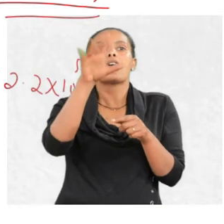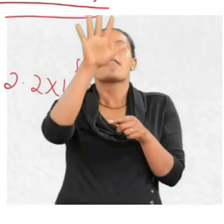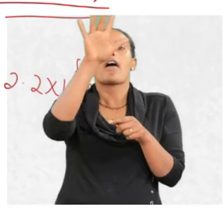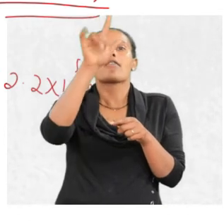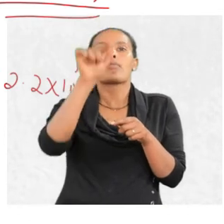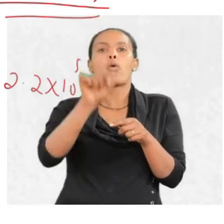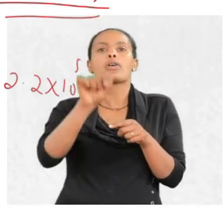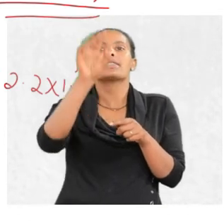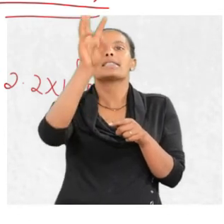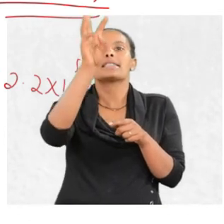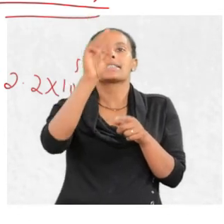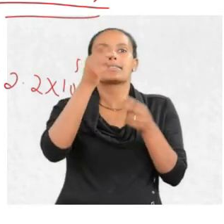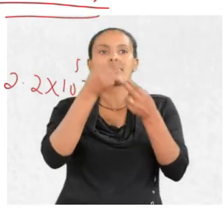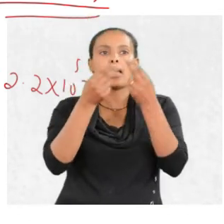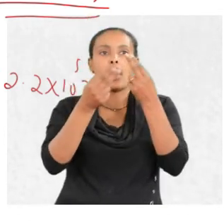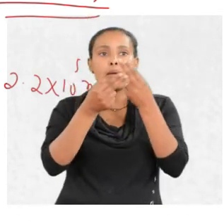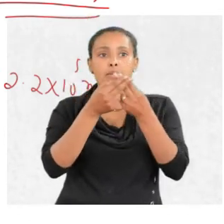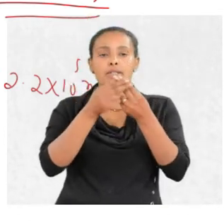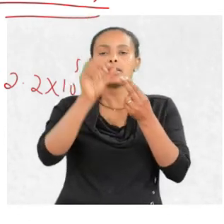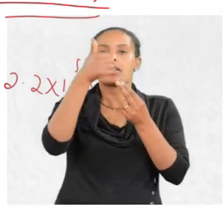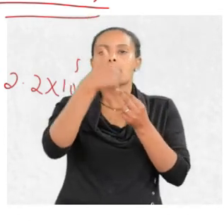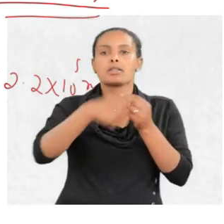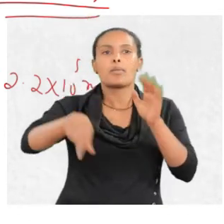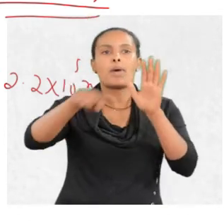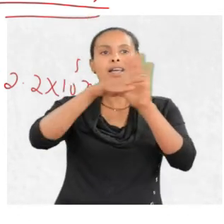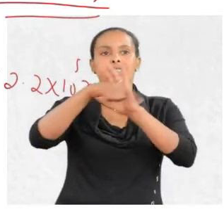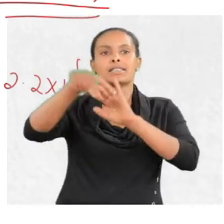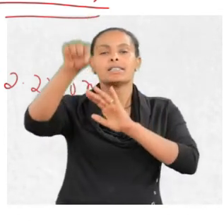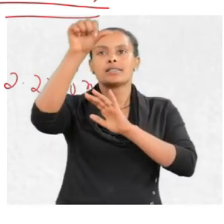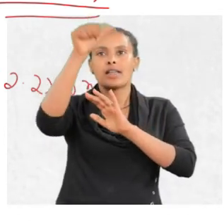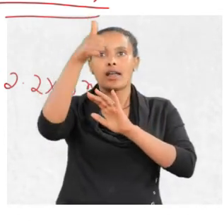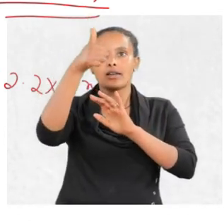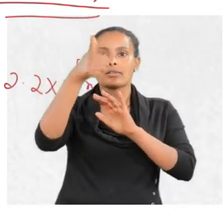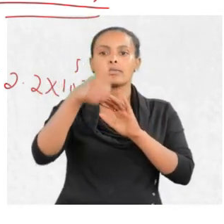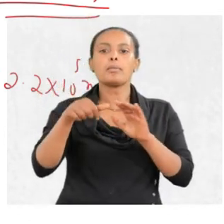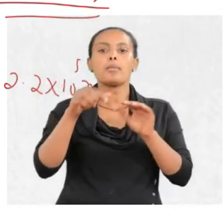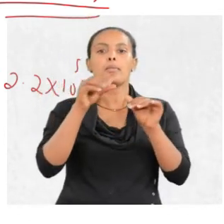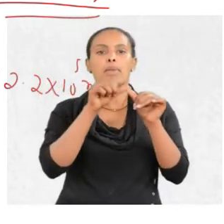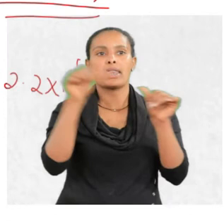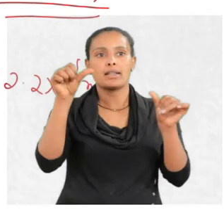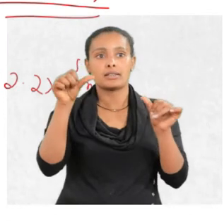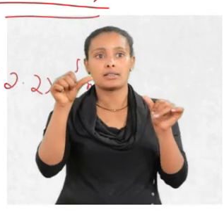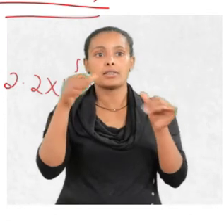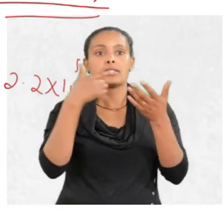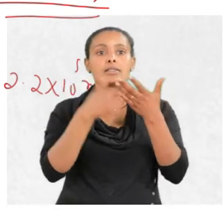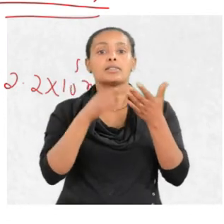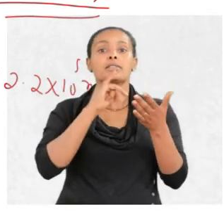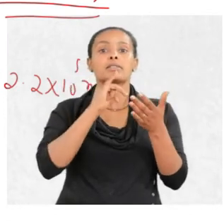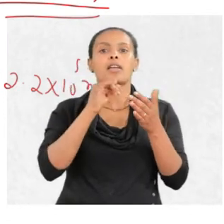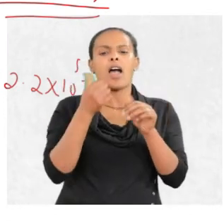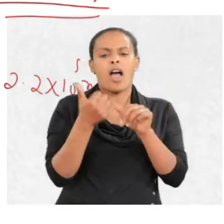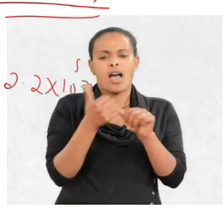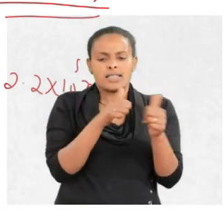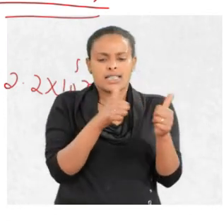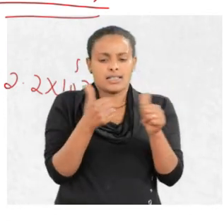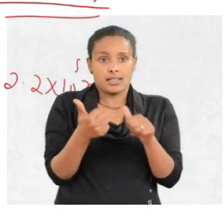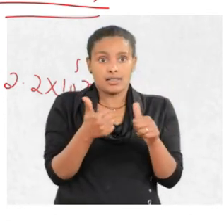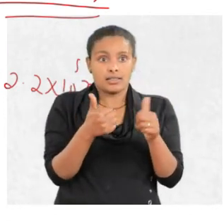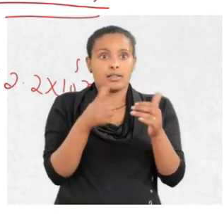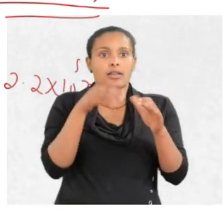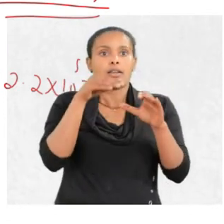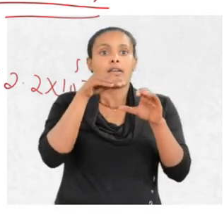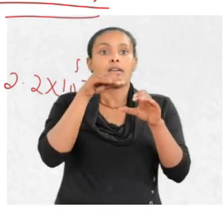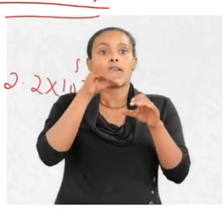.6 times 10 to the power of minus 10 meter. This is uncertainty in